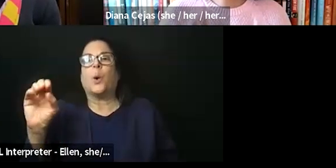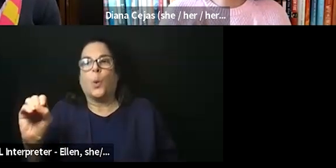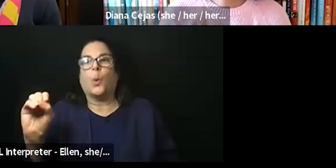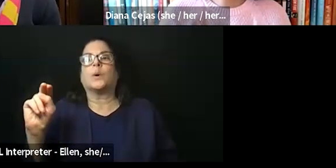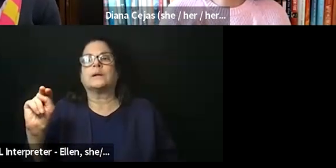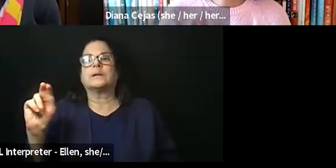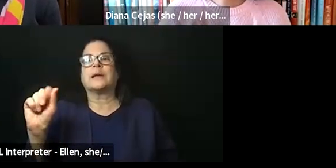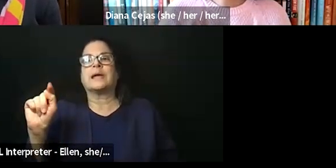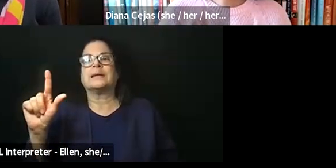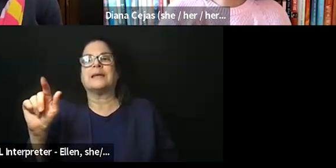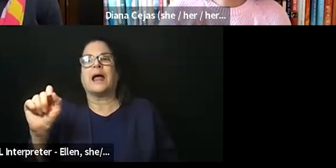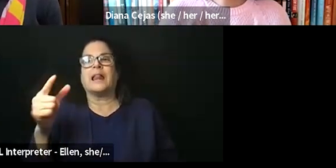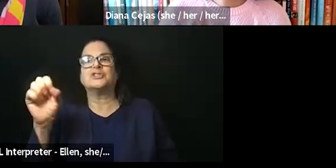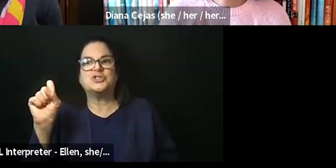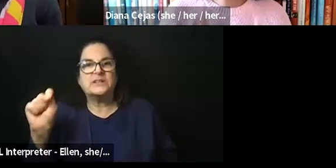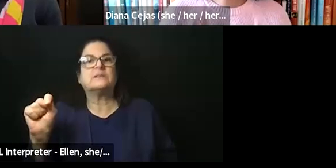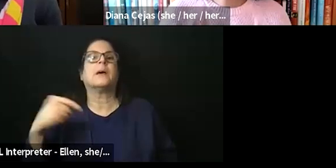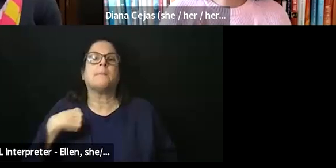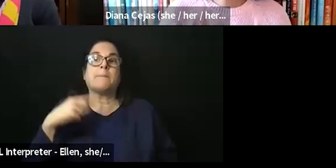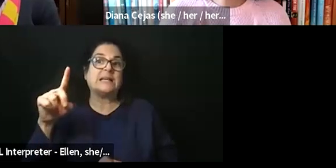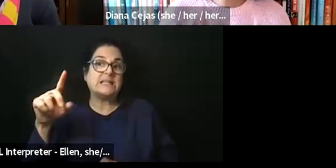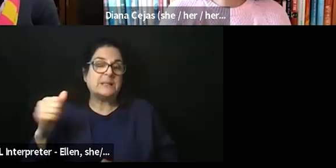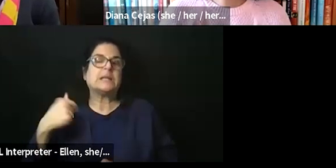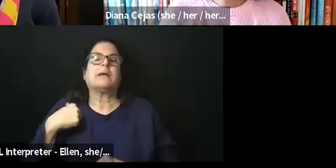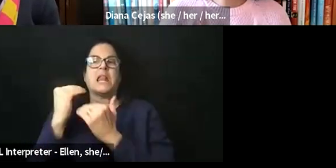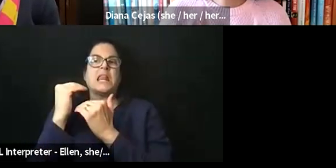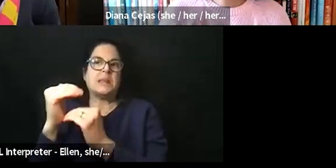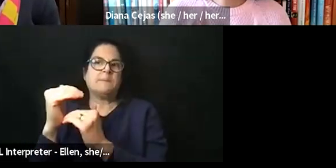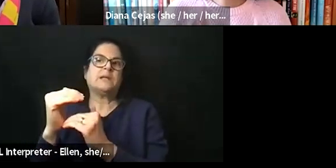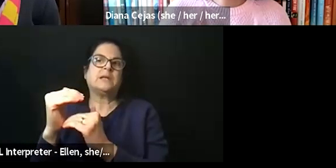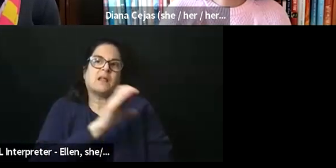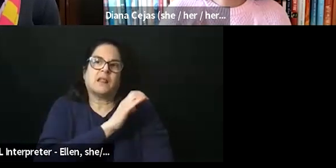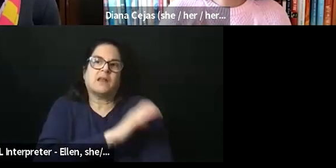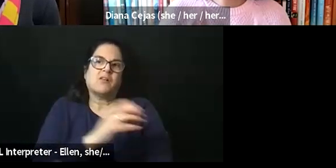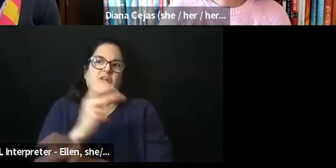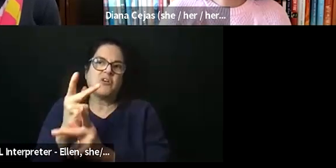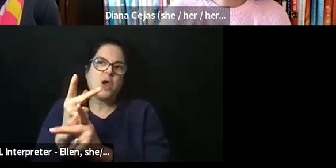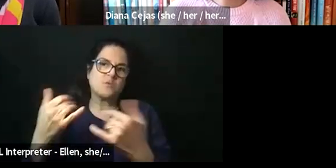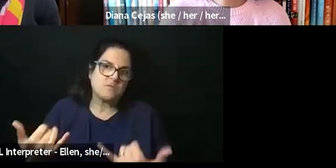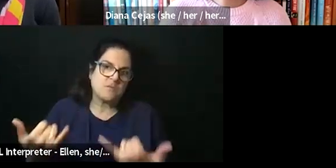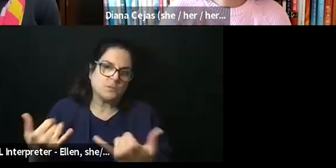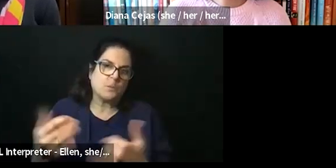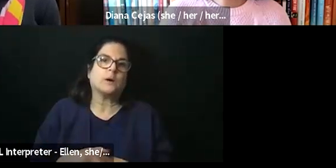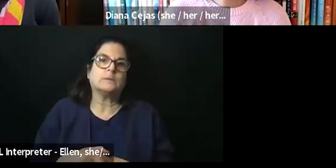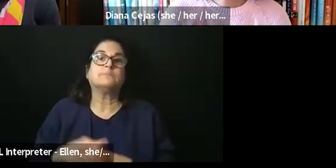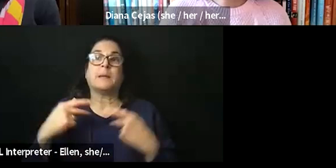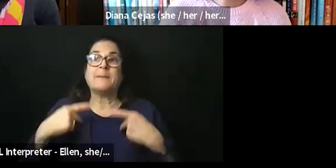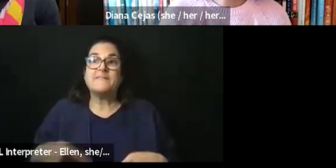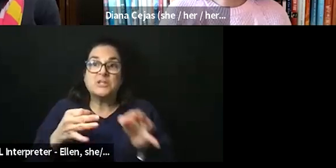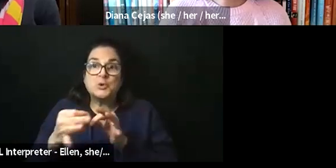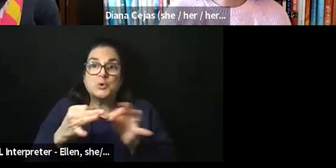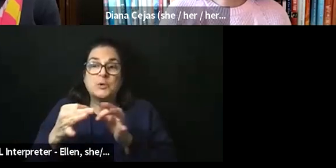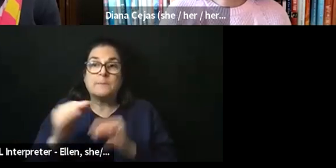disability, I only do limited clinical care at this point. My physical description is I'm a short